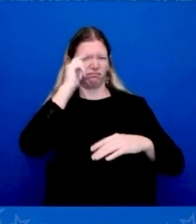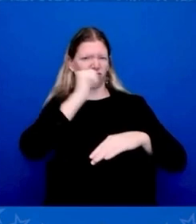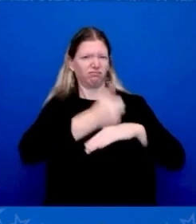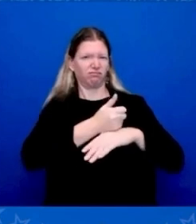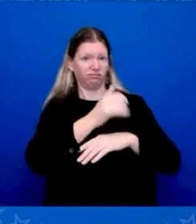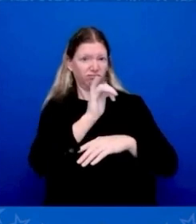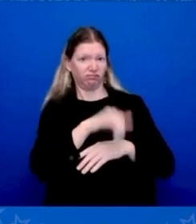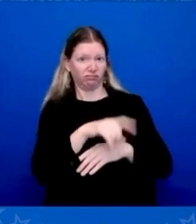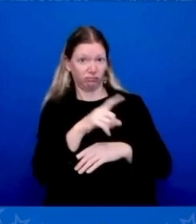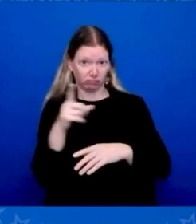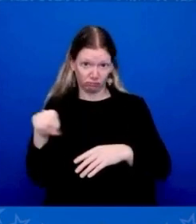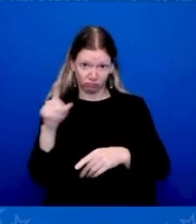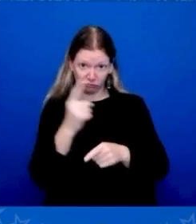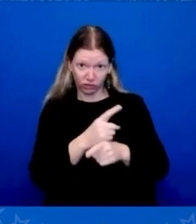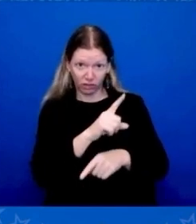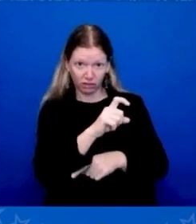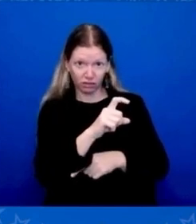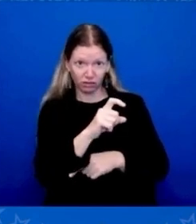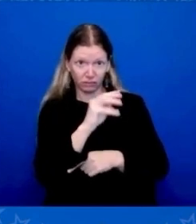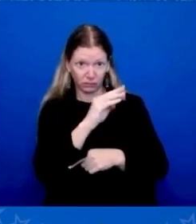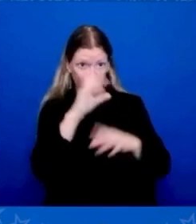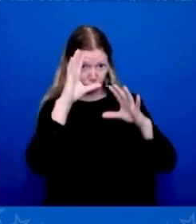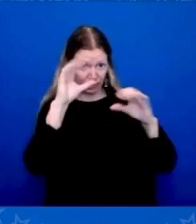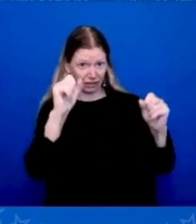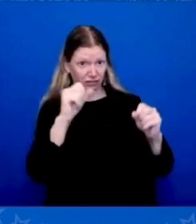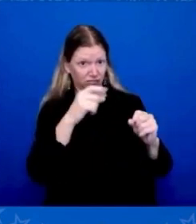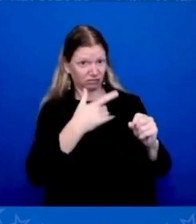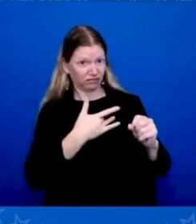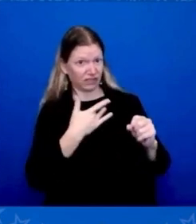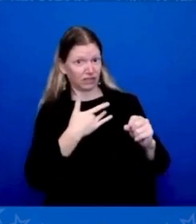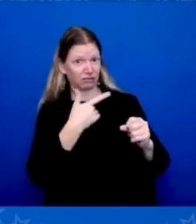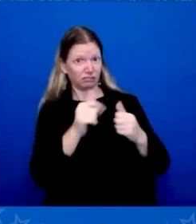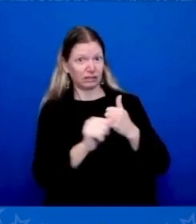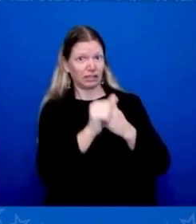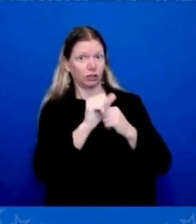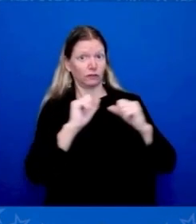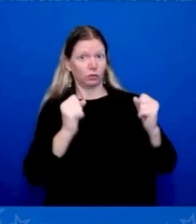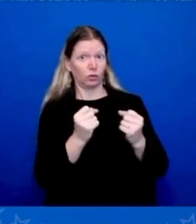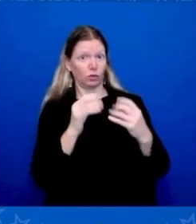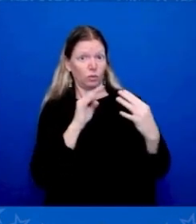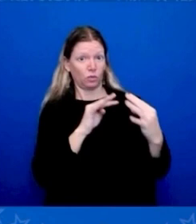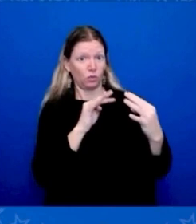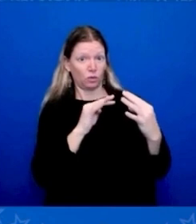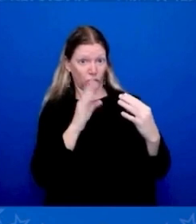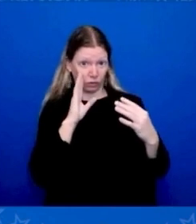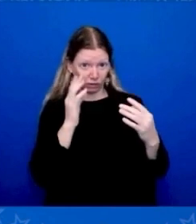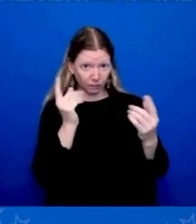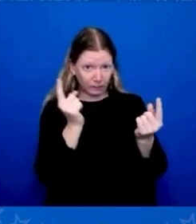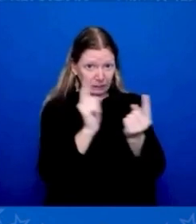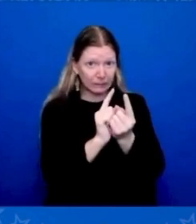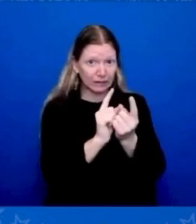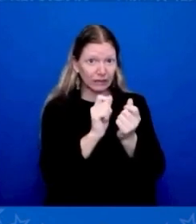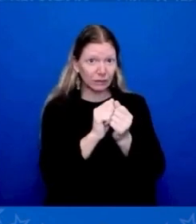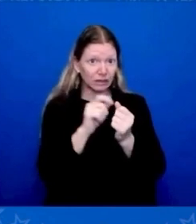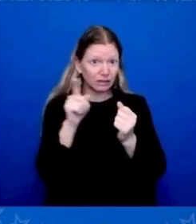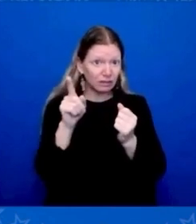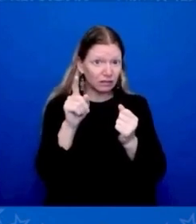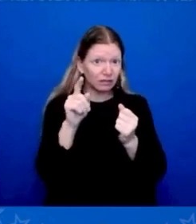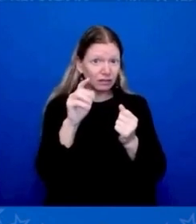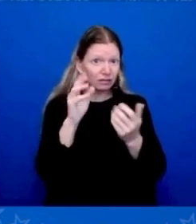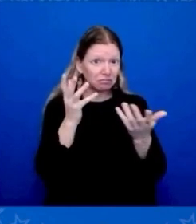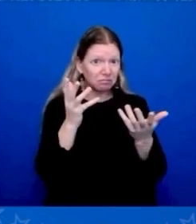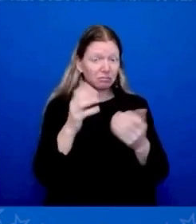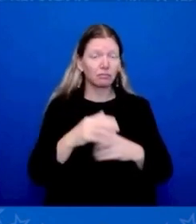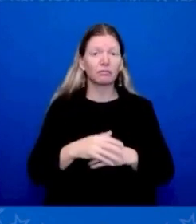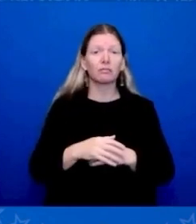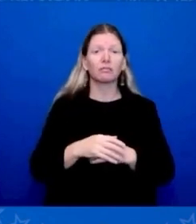Well, I hope I get to see Mr. Xi sooner than later. I've spent more time than any other world leader has, some total, over the last 12 years.